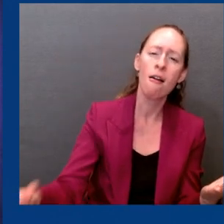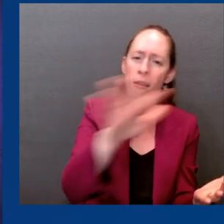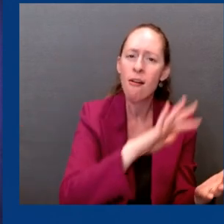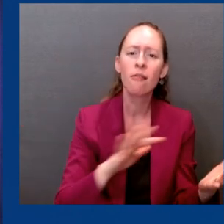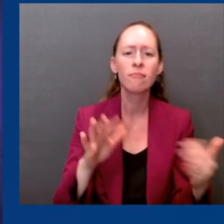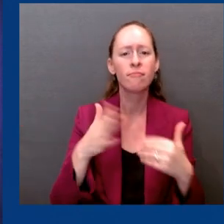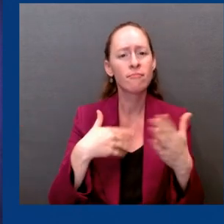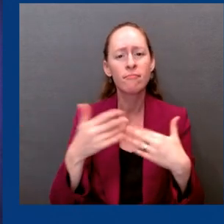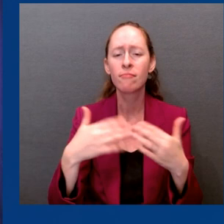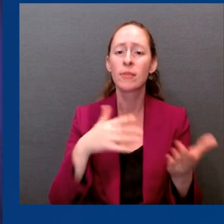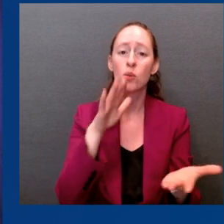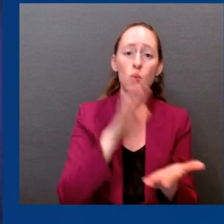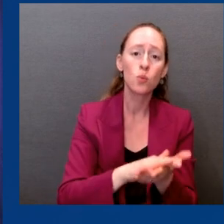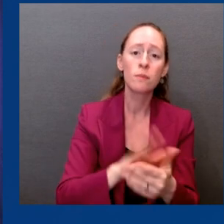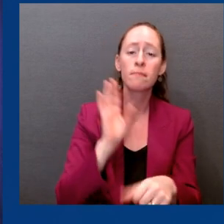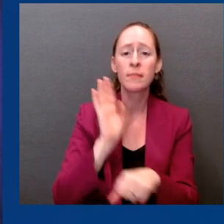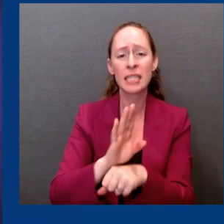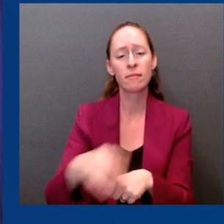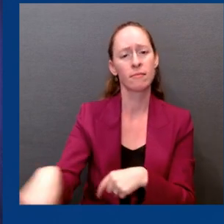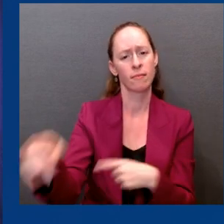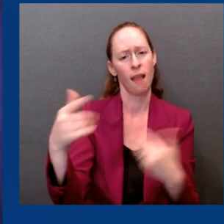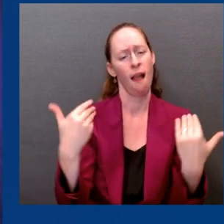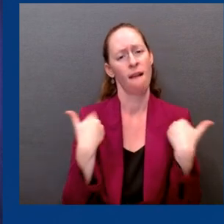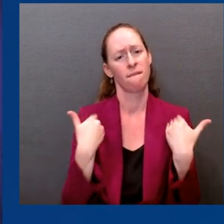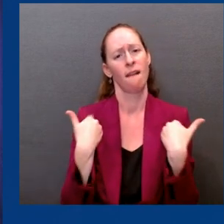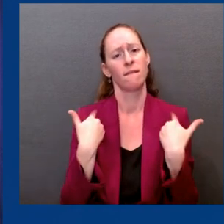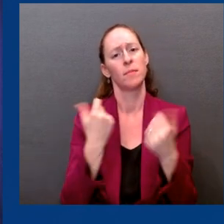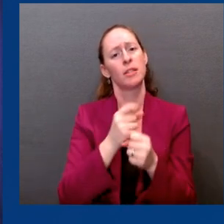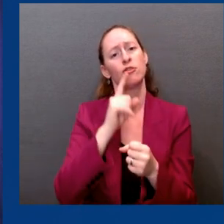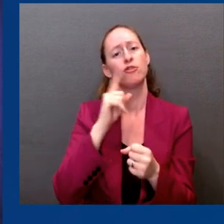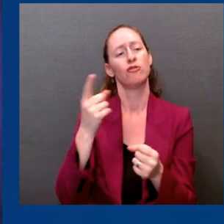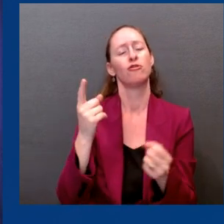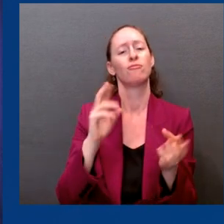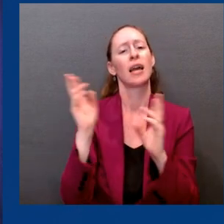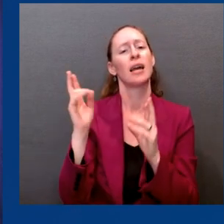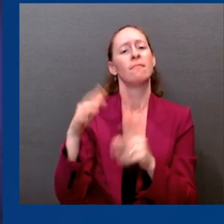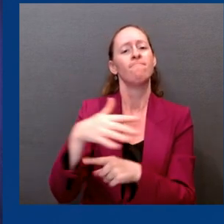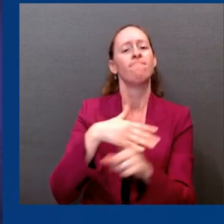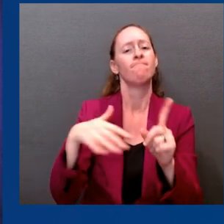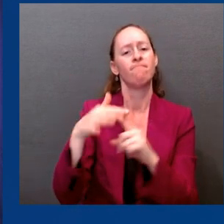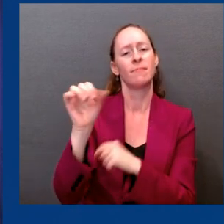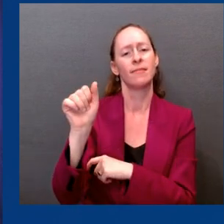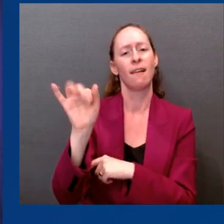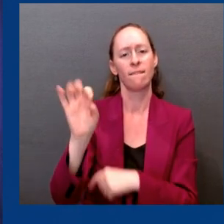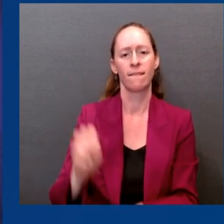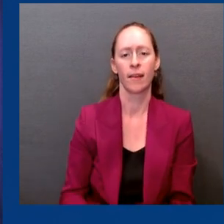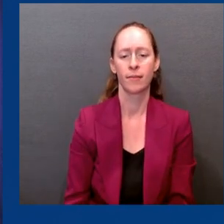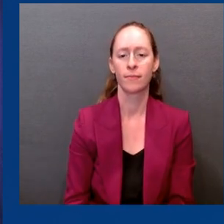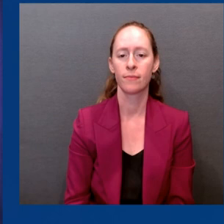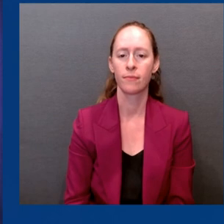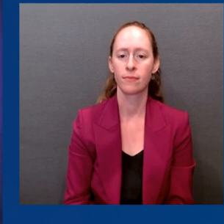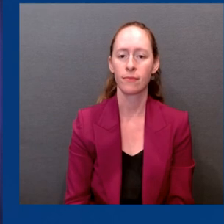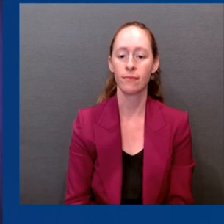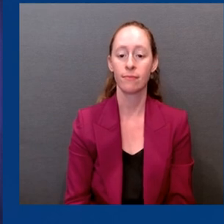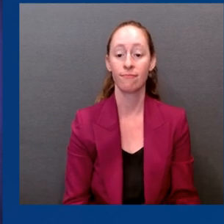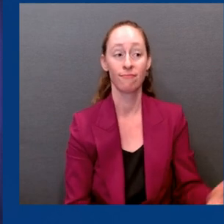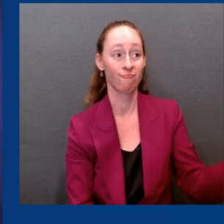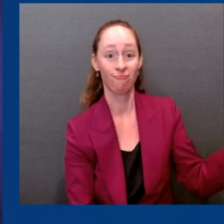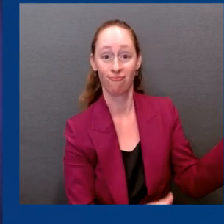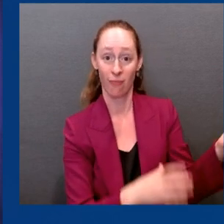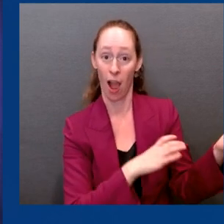disruption. And to our friends in Congress, you have been such great partners for so much of this pandemic.